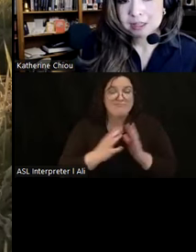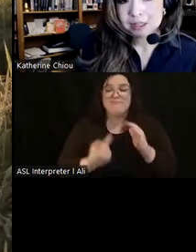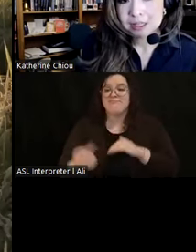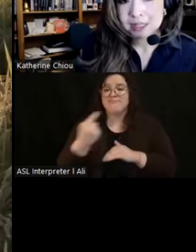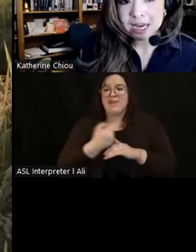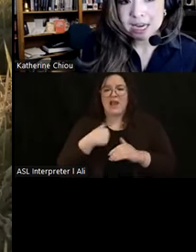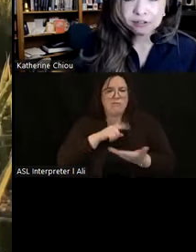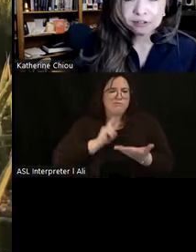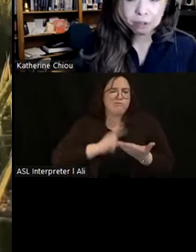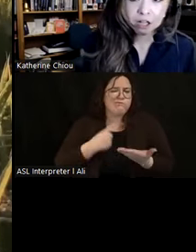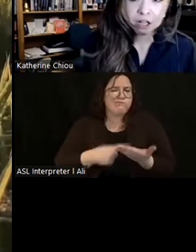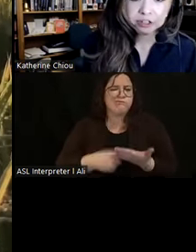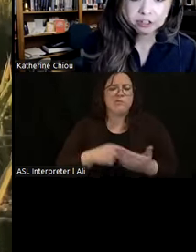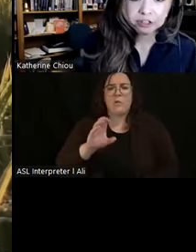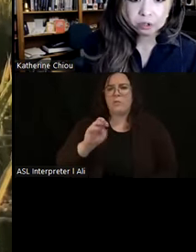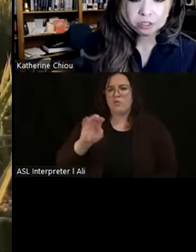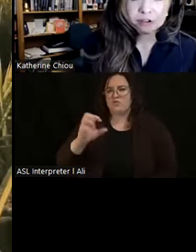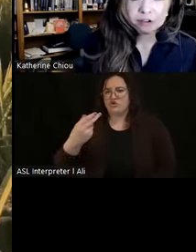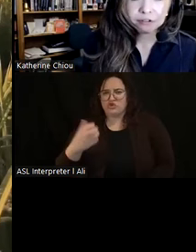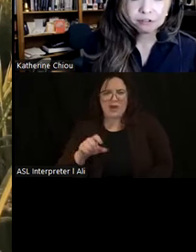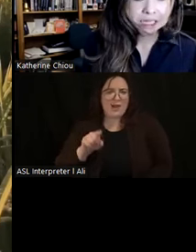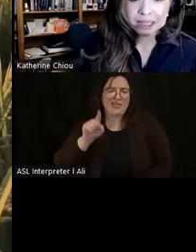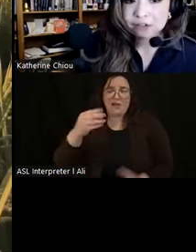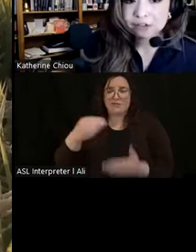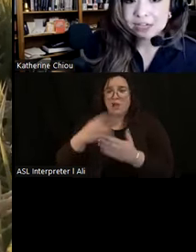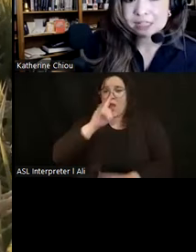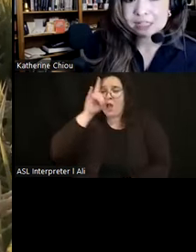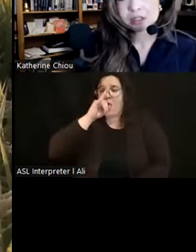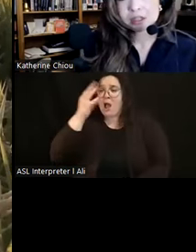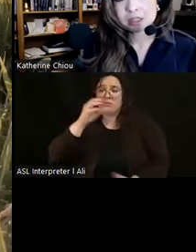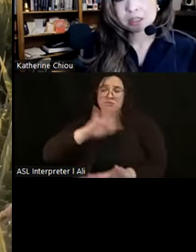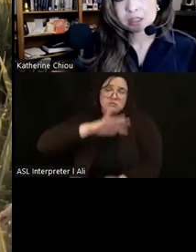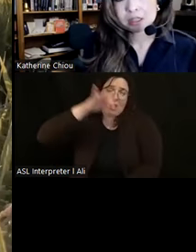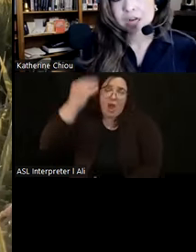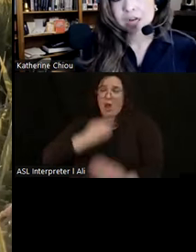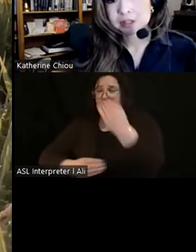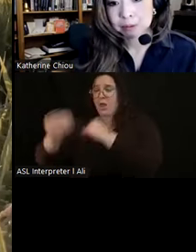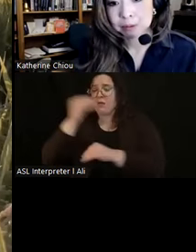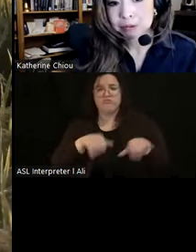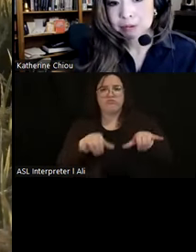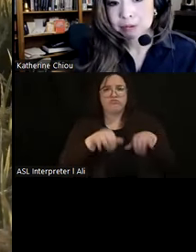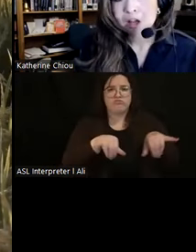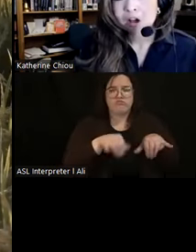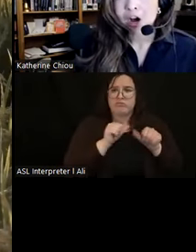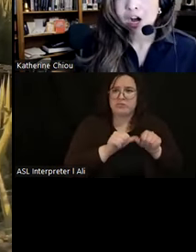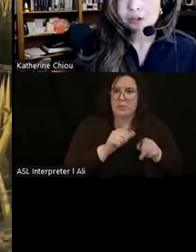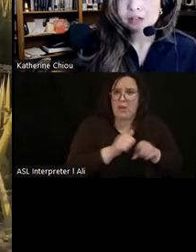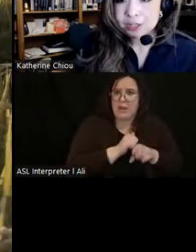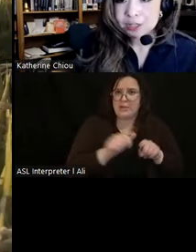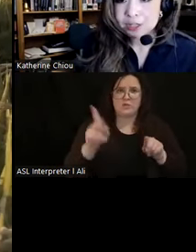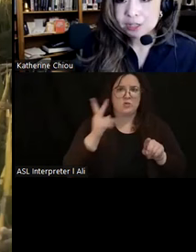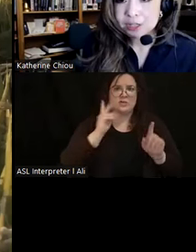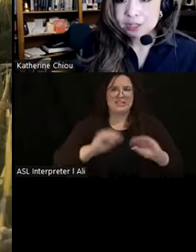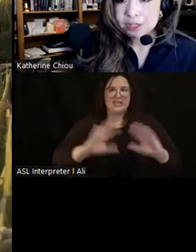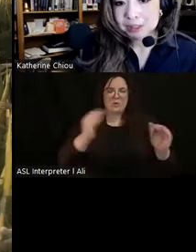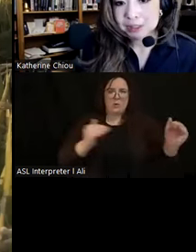the moche's culinary world, from the elite's lavish feasts to the commoner's sustainable practices, offers a very unique and